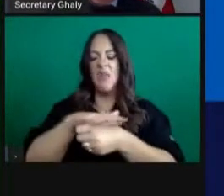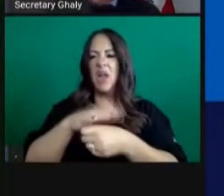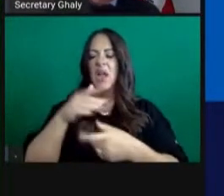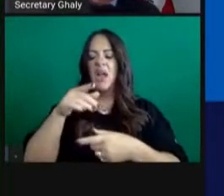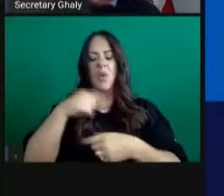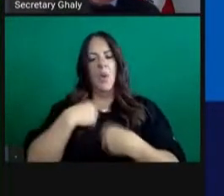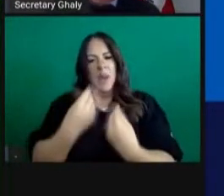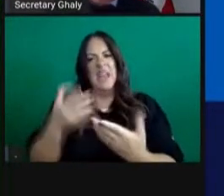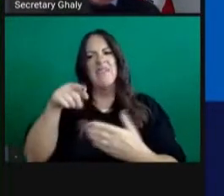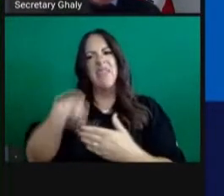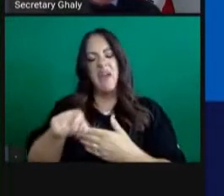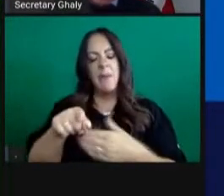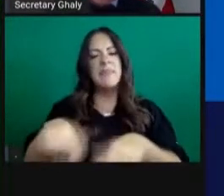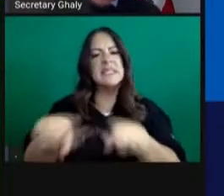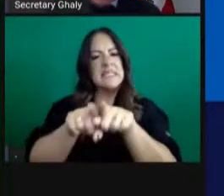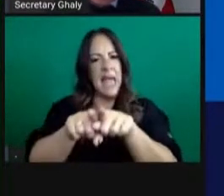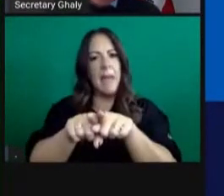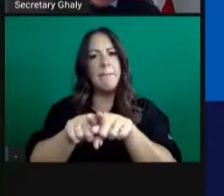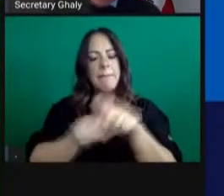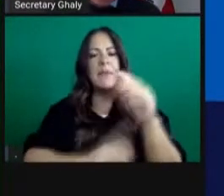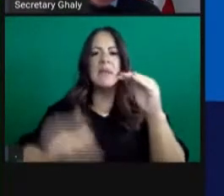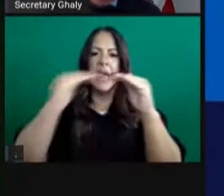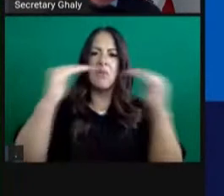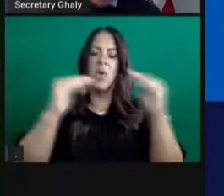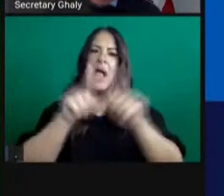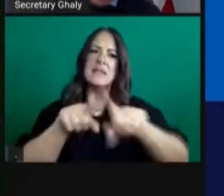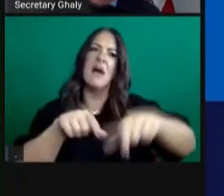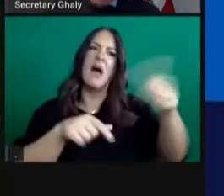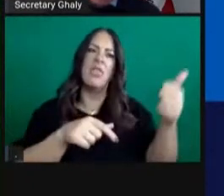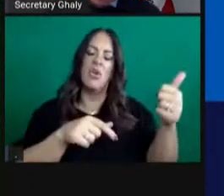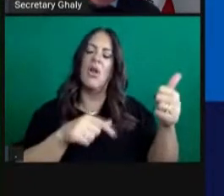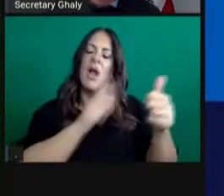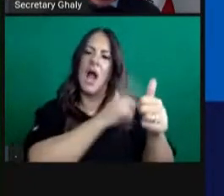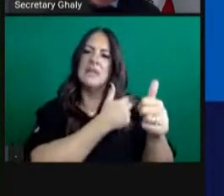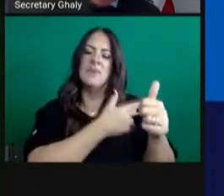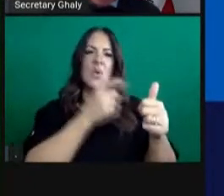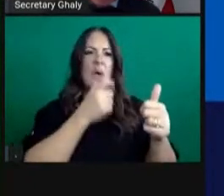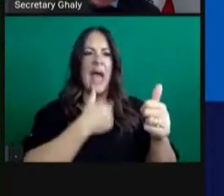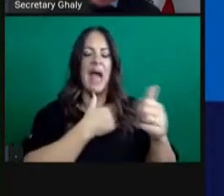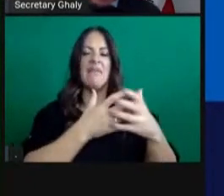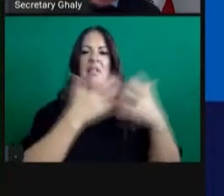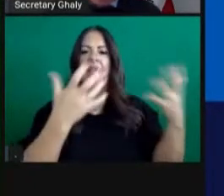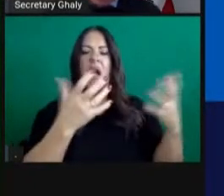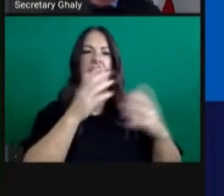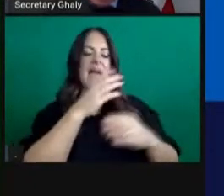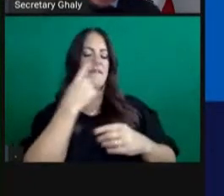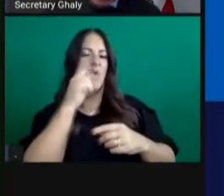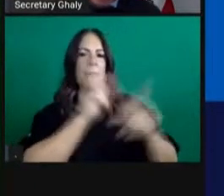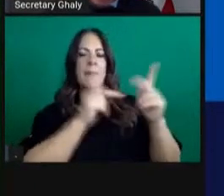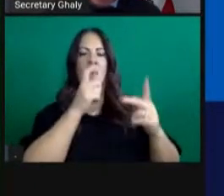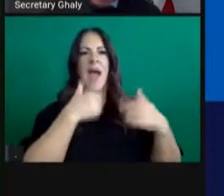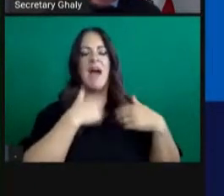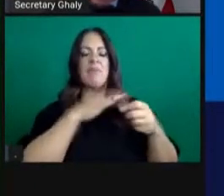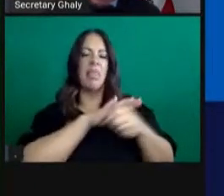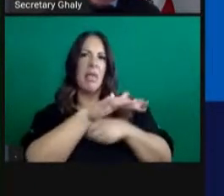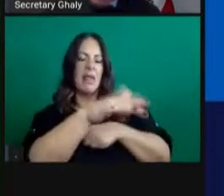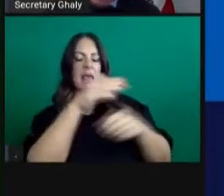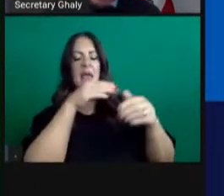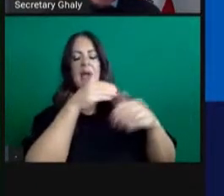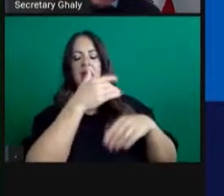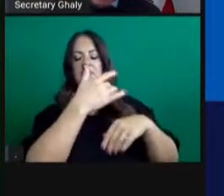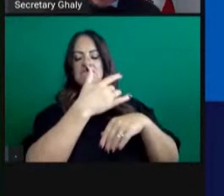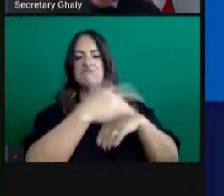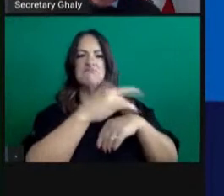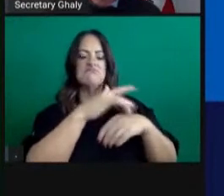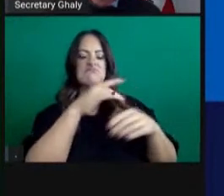those patients as many as possible a chance to get care in areas that have capacity. Even though they're stretched, they may